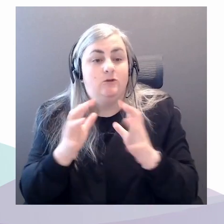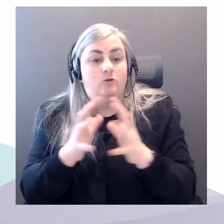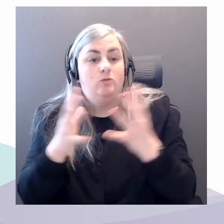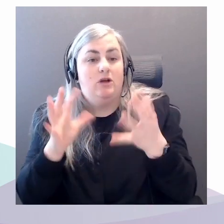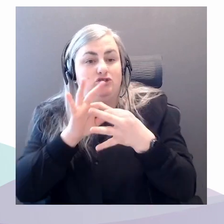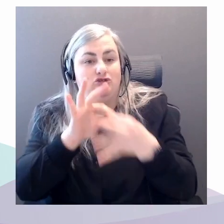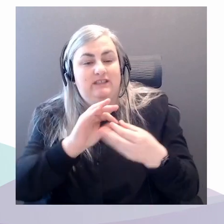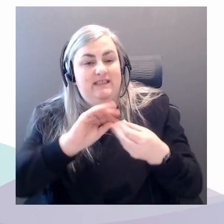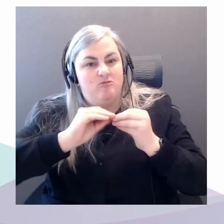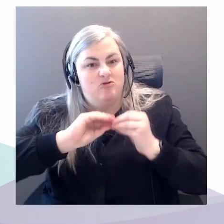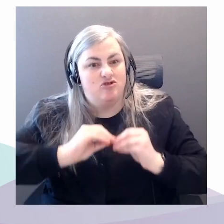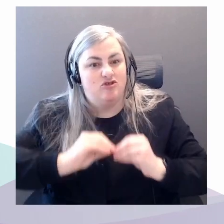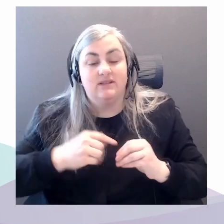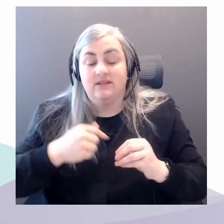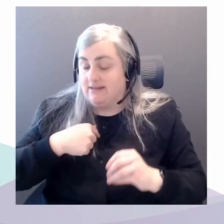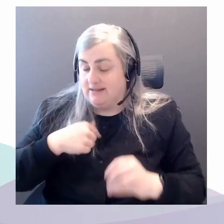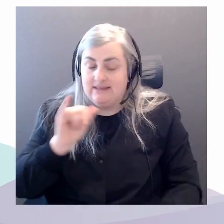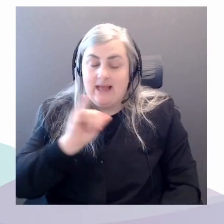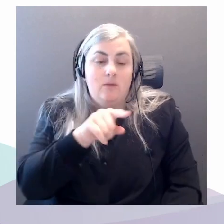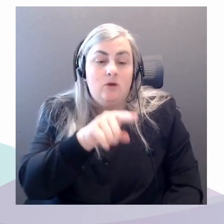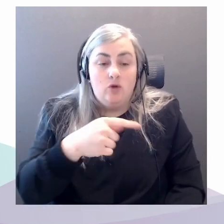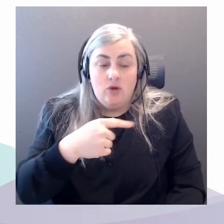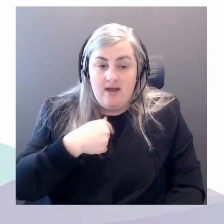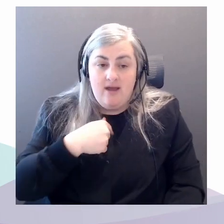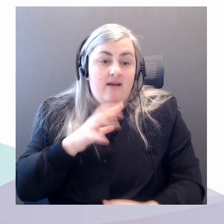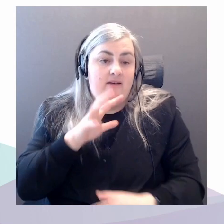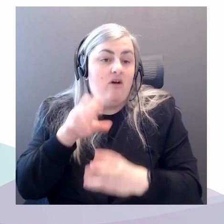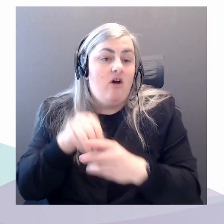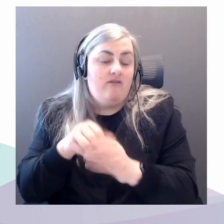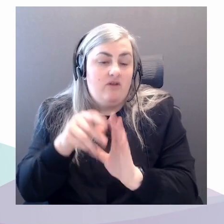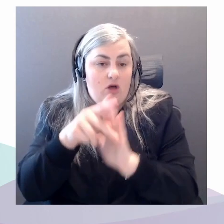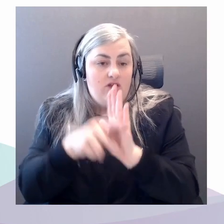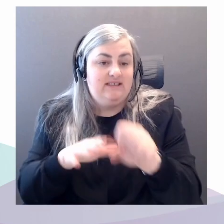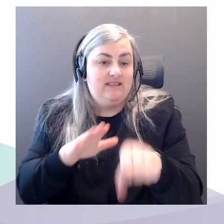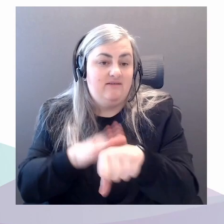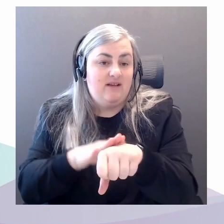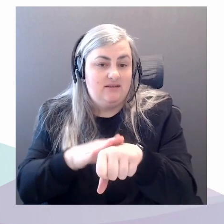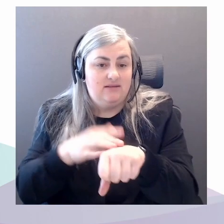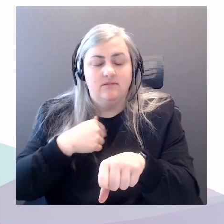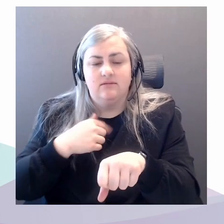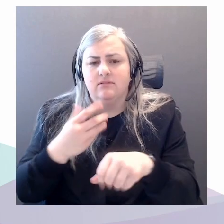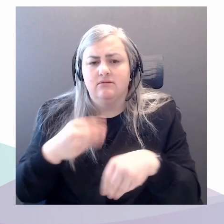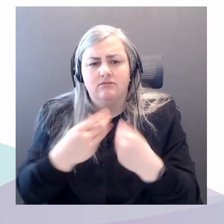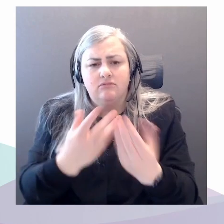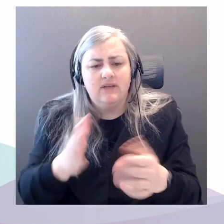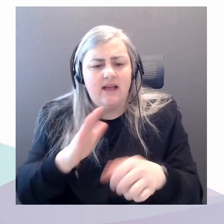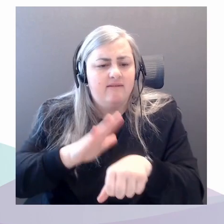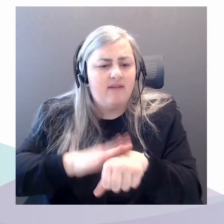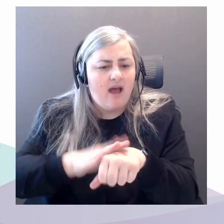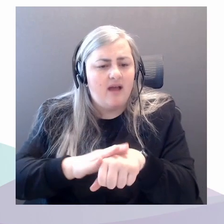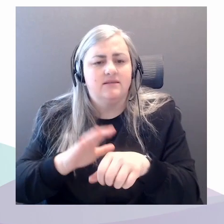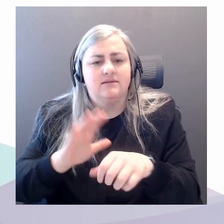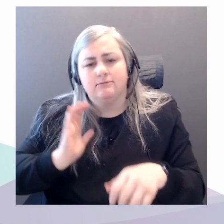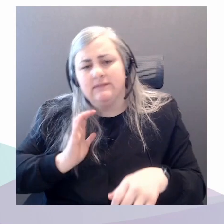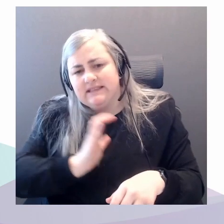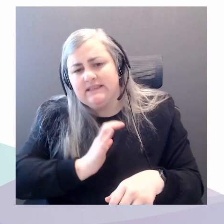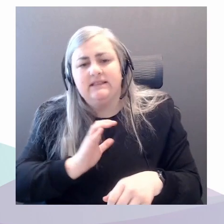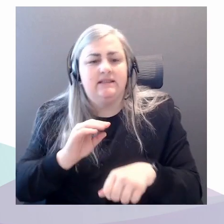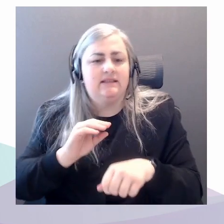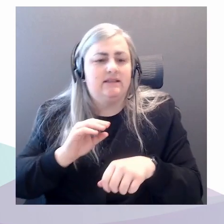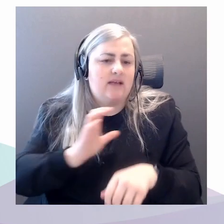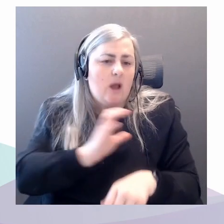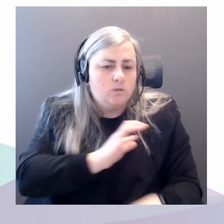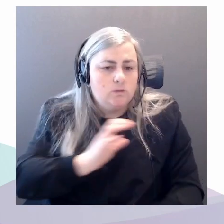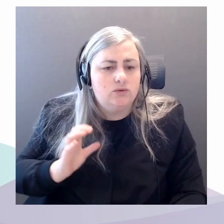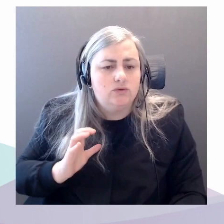and I advise committees and council about ways they could think differently. And when